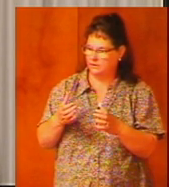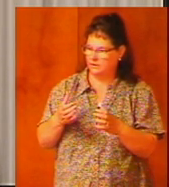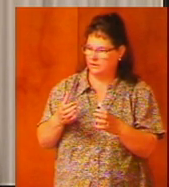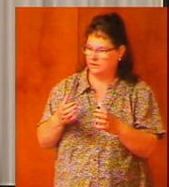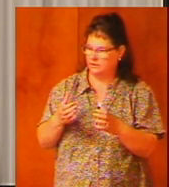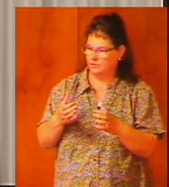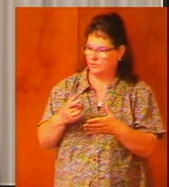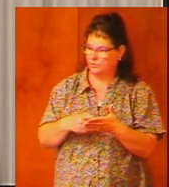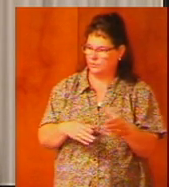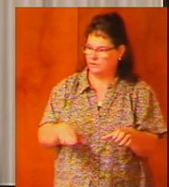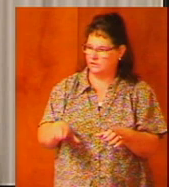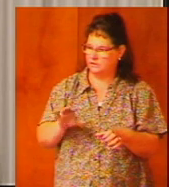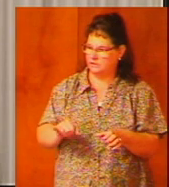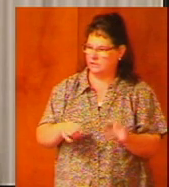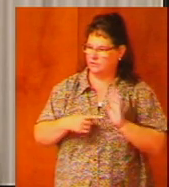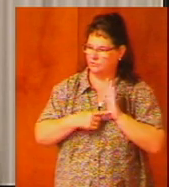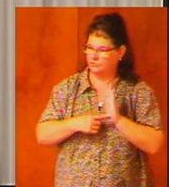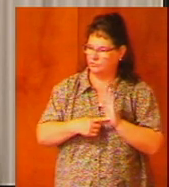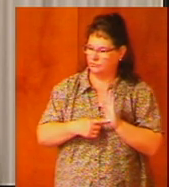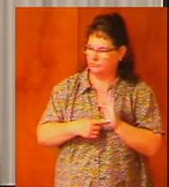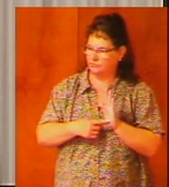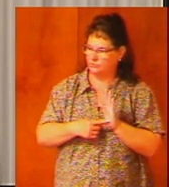what does that demonstrate